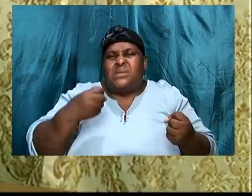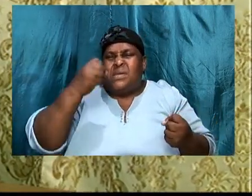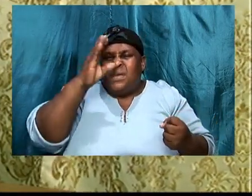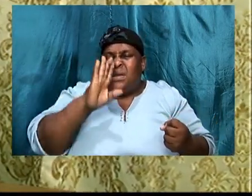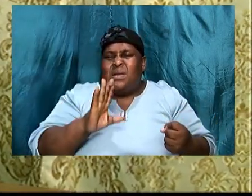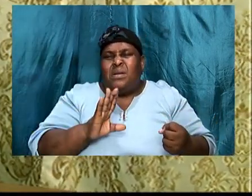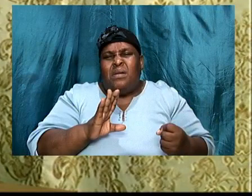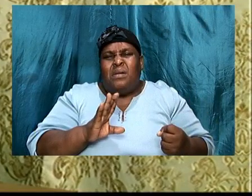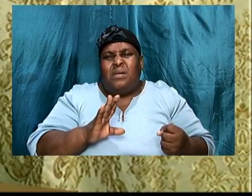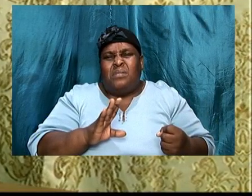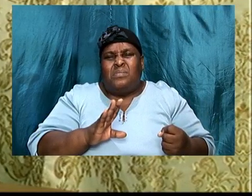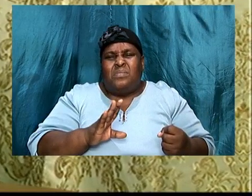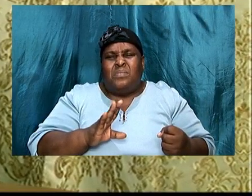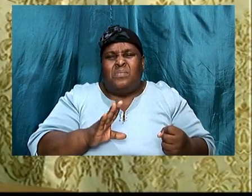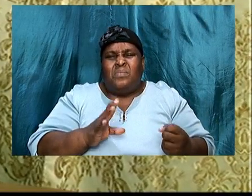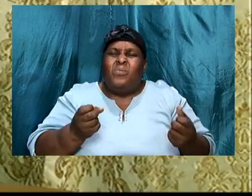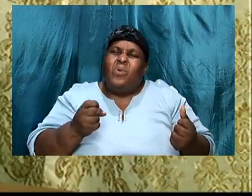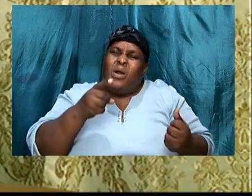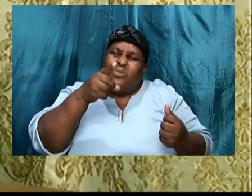be a drummer,